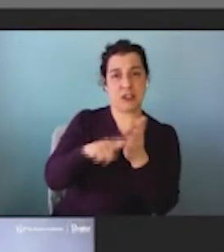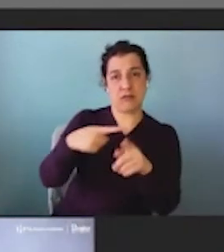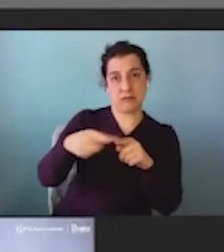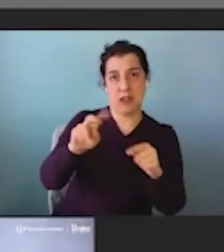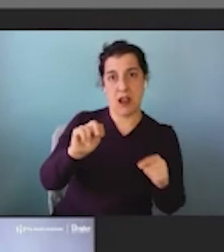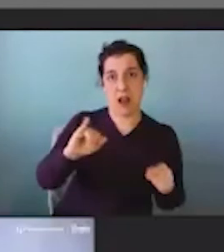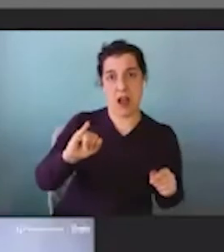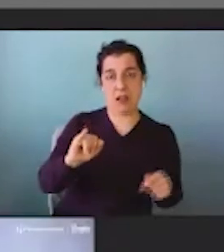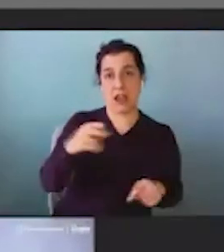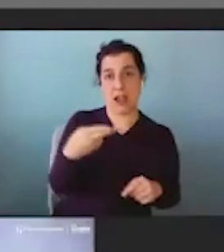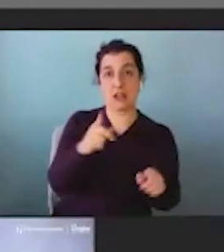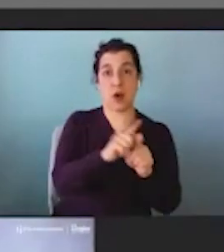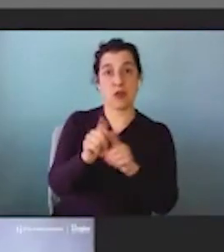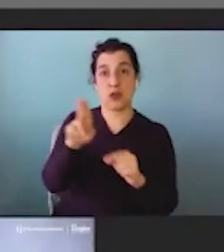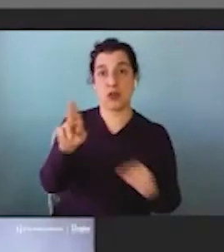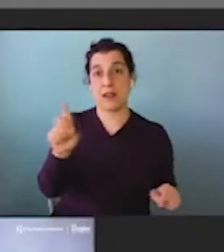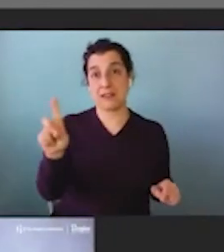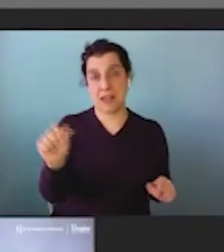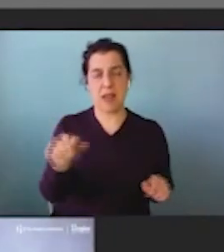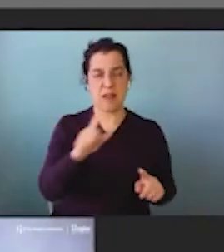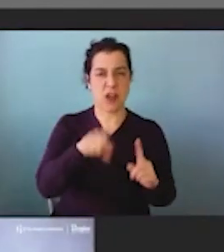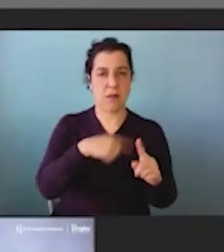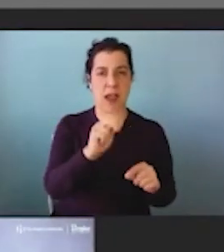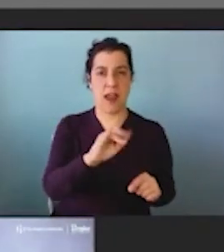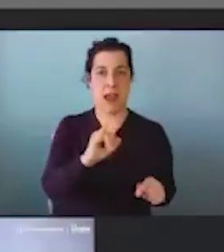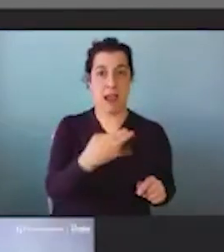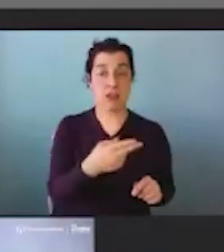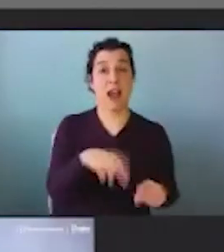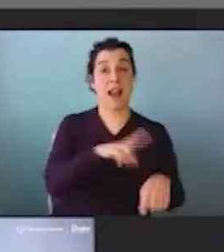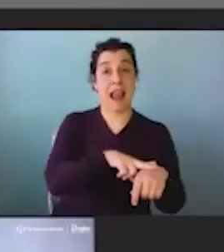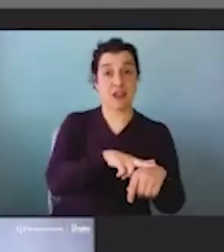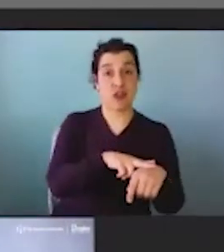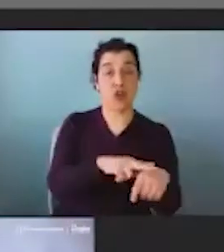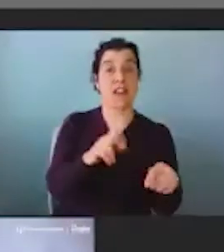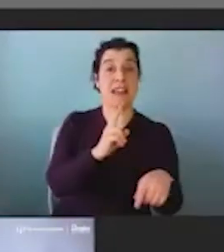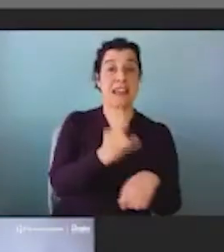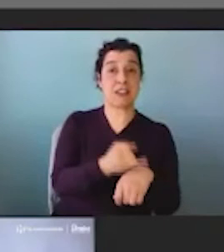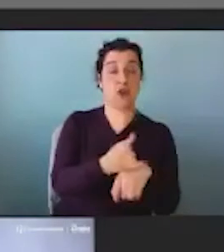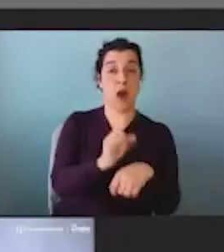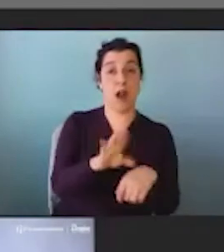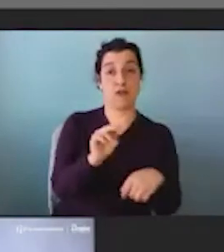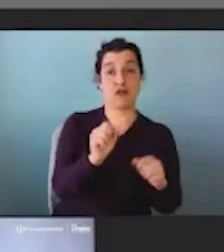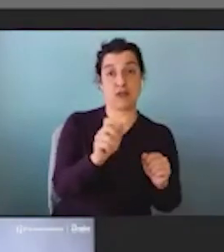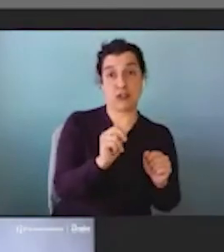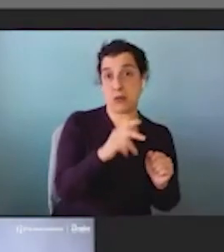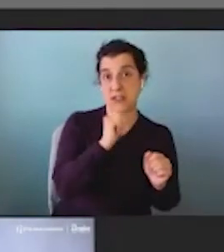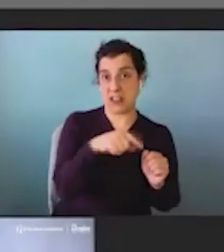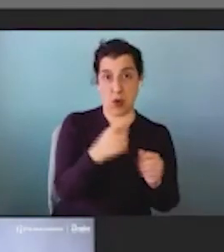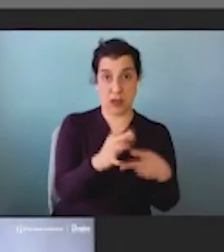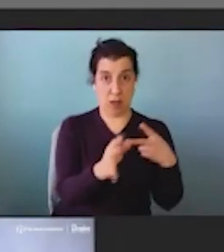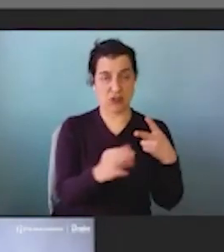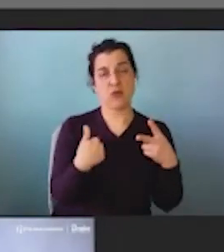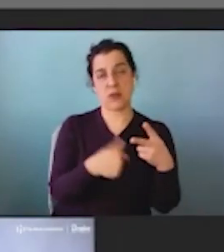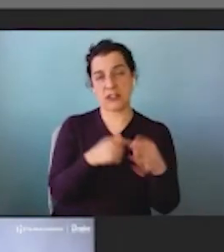also also USDA, but we'll talk about NIH and the National Institute of Nutrition wasn't the only option. So there are other ones that we described.